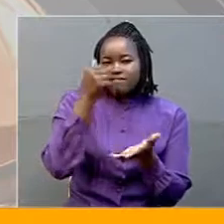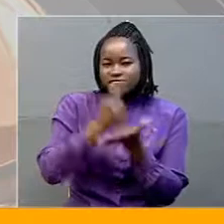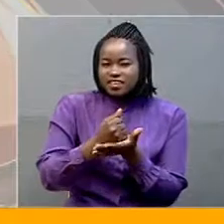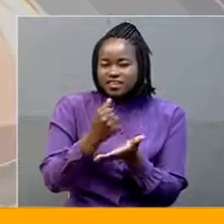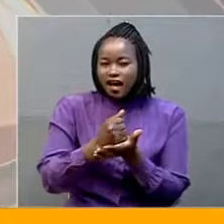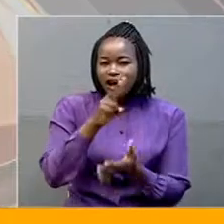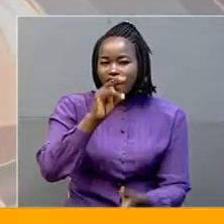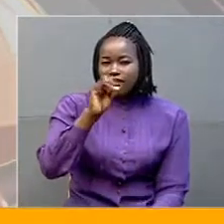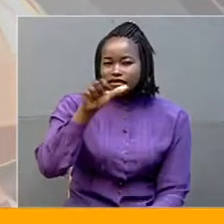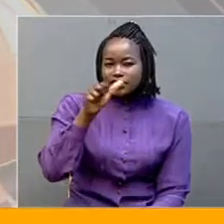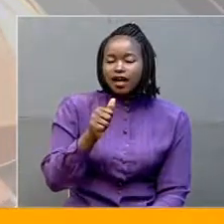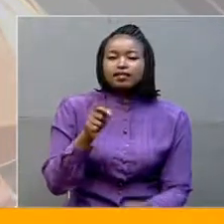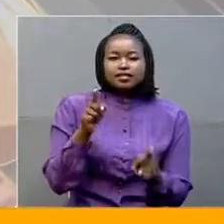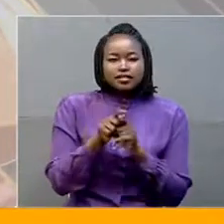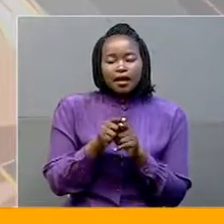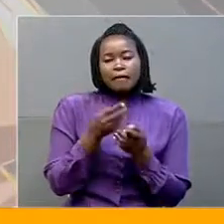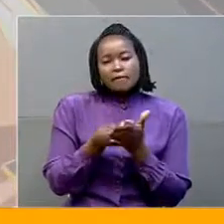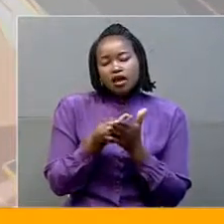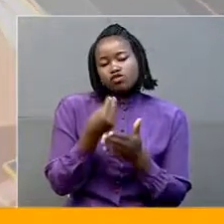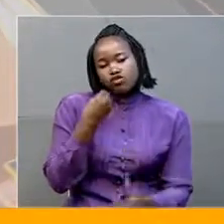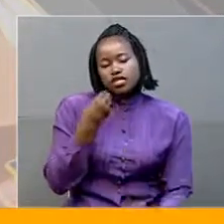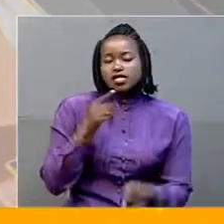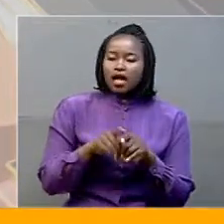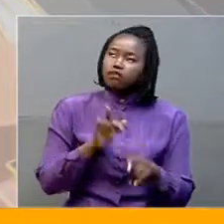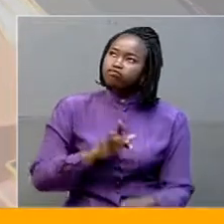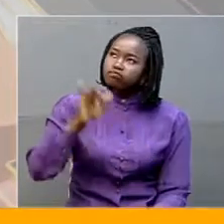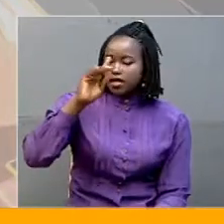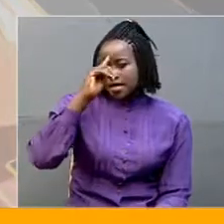for the period they will be in India attending to their child.